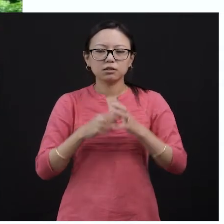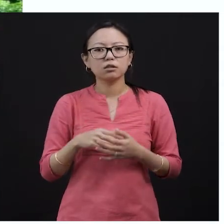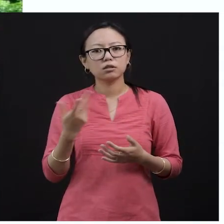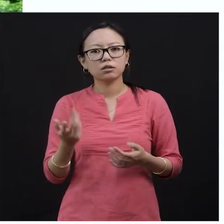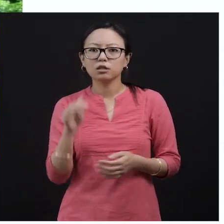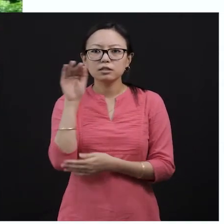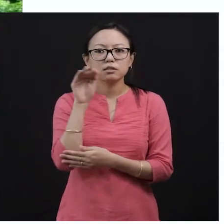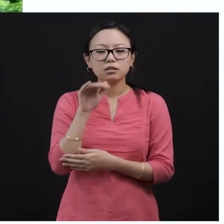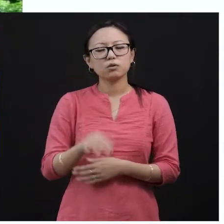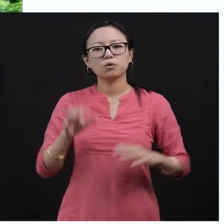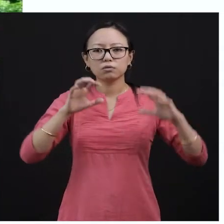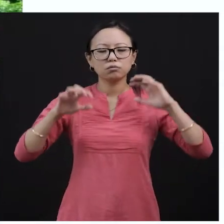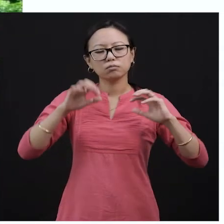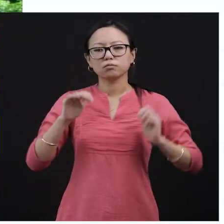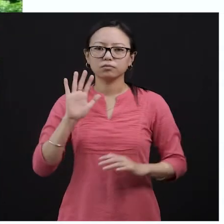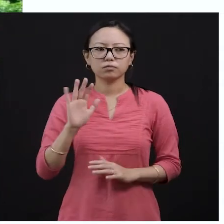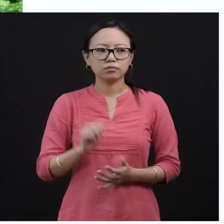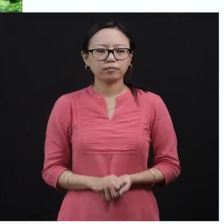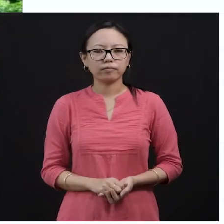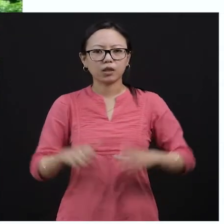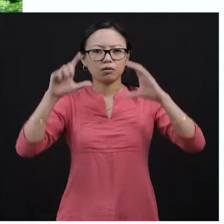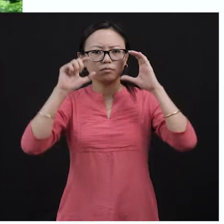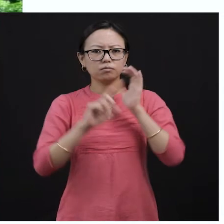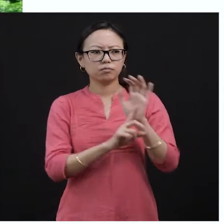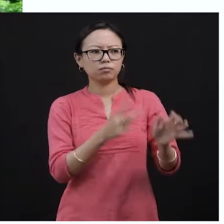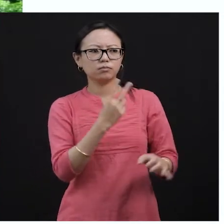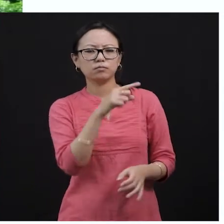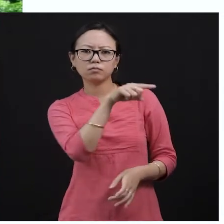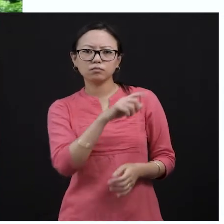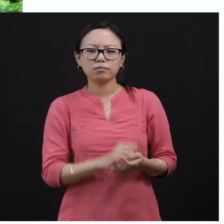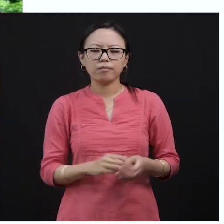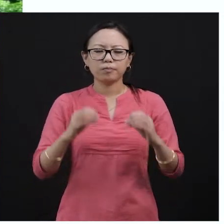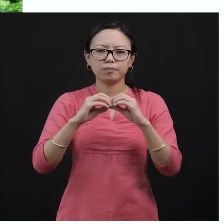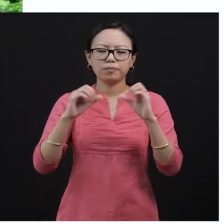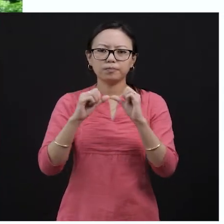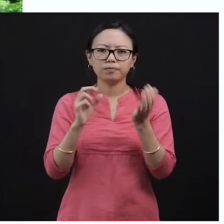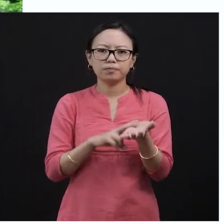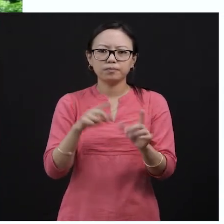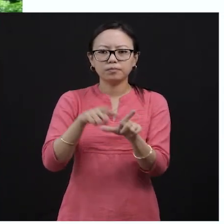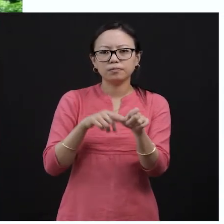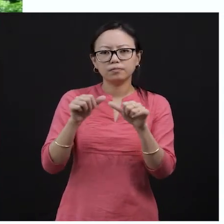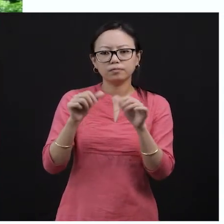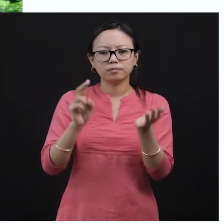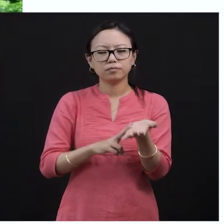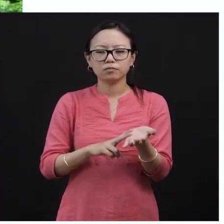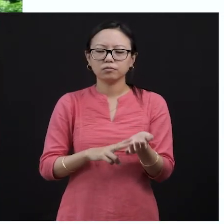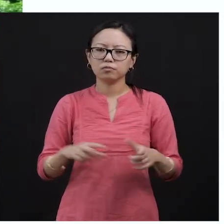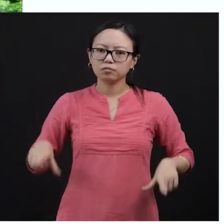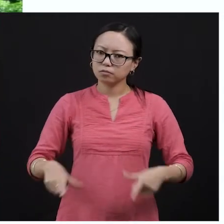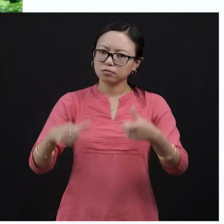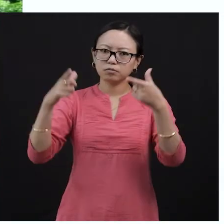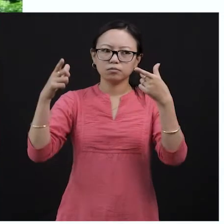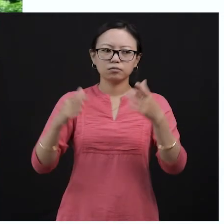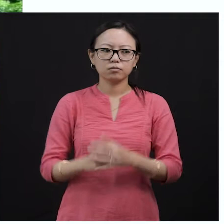Okay. Yes. This is a banyan tree. You see here in the picture that we can see a banyan tree. This is a